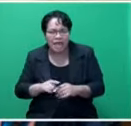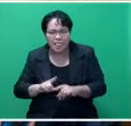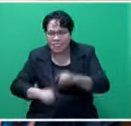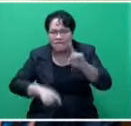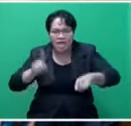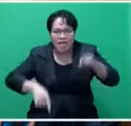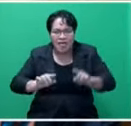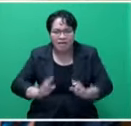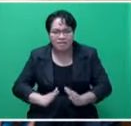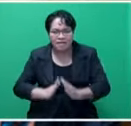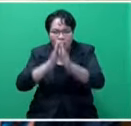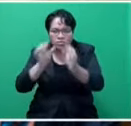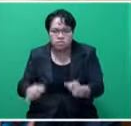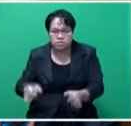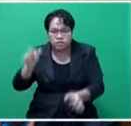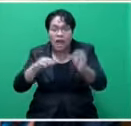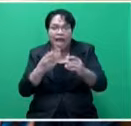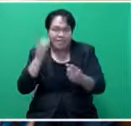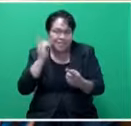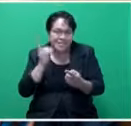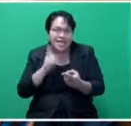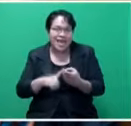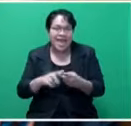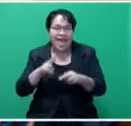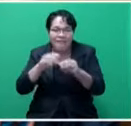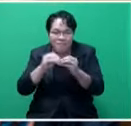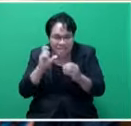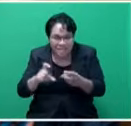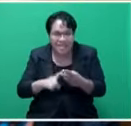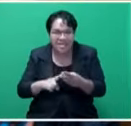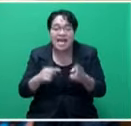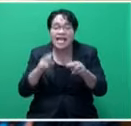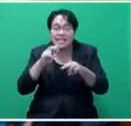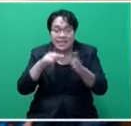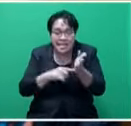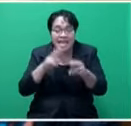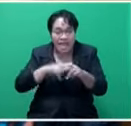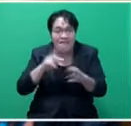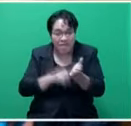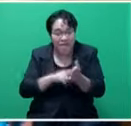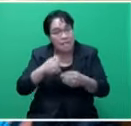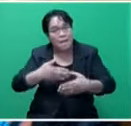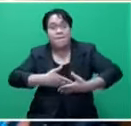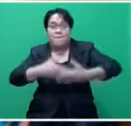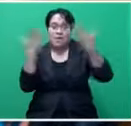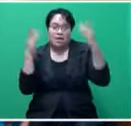A lot of this, you've got Digicel, you've got FBC, you've got TFL. TFL is the biggest,